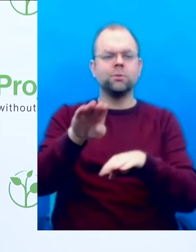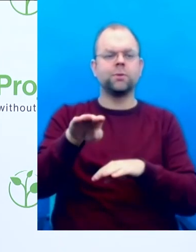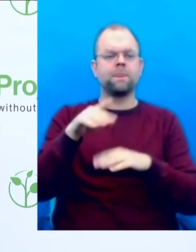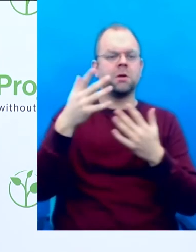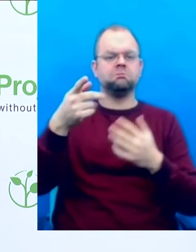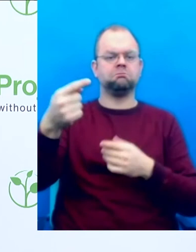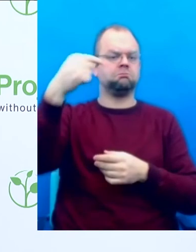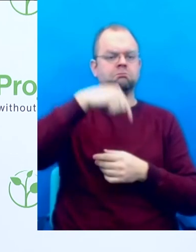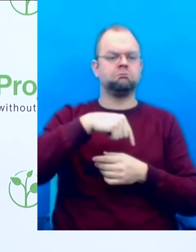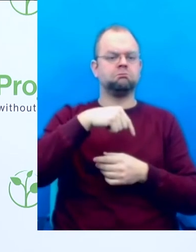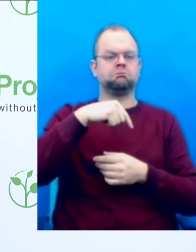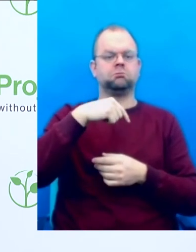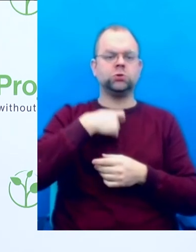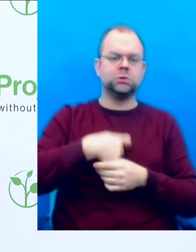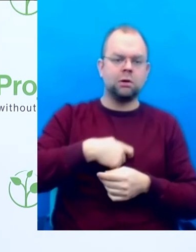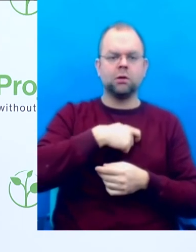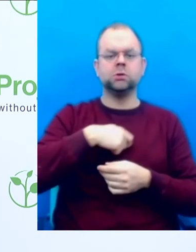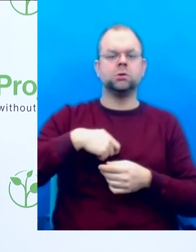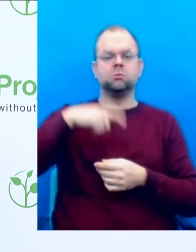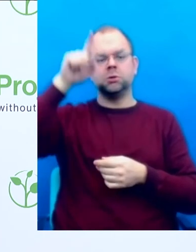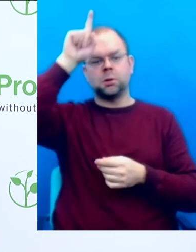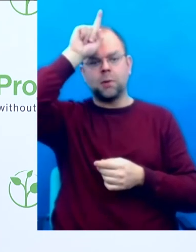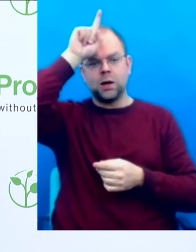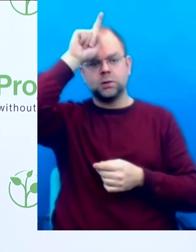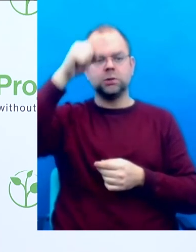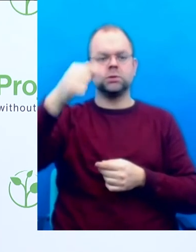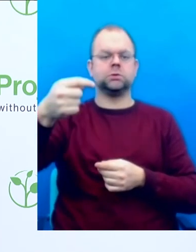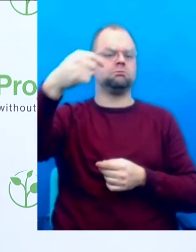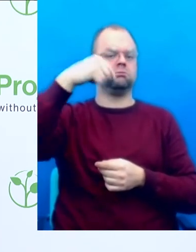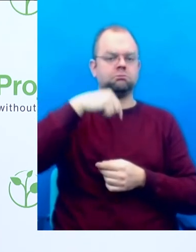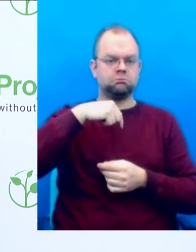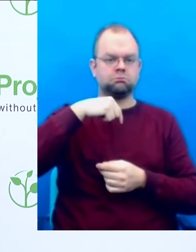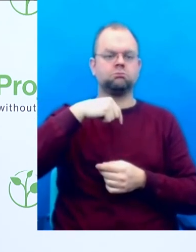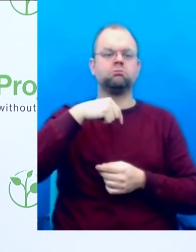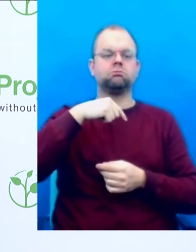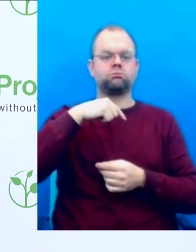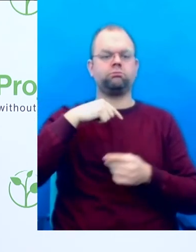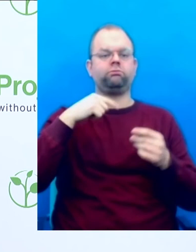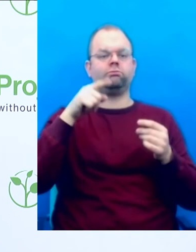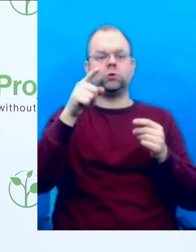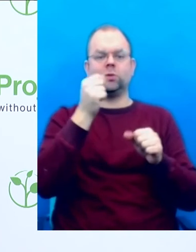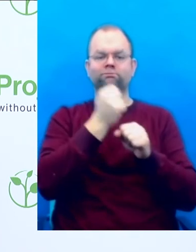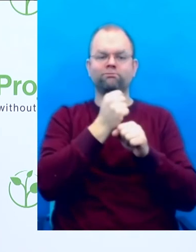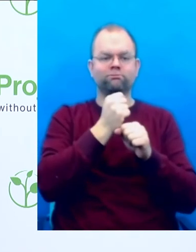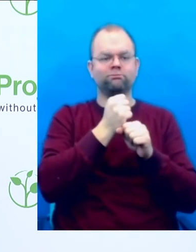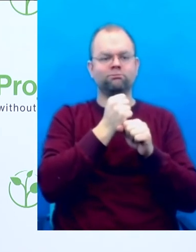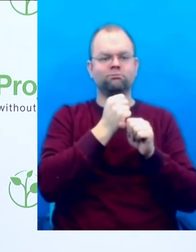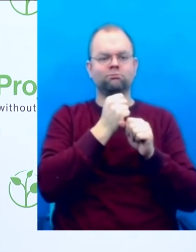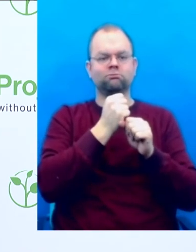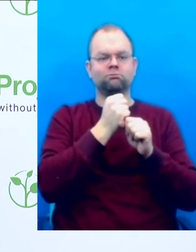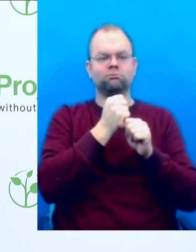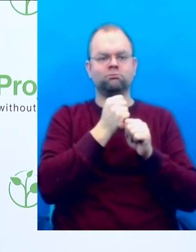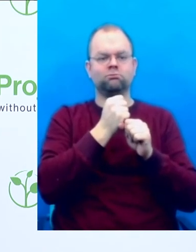You build the model to scale. You found your first partner, your first lead organization in Kenya, and you're now looking for more partners.